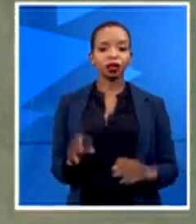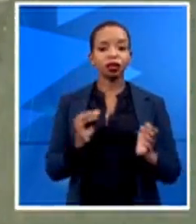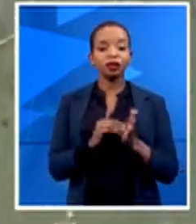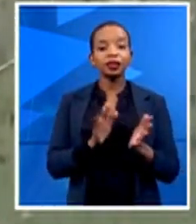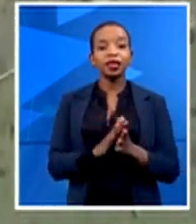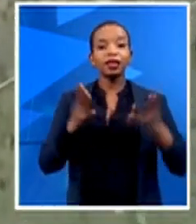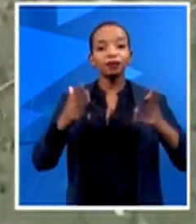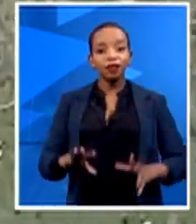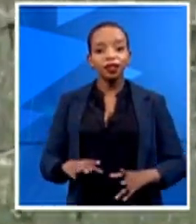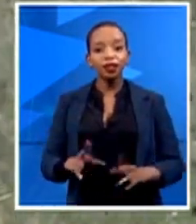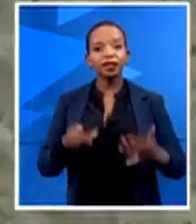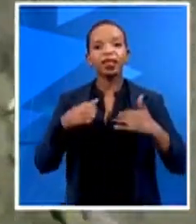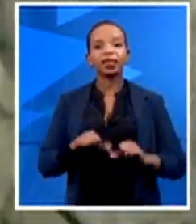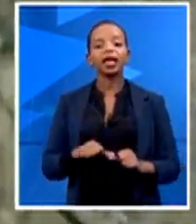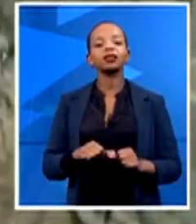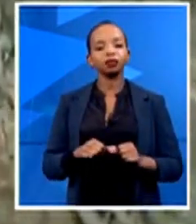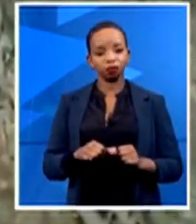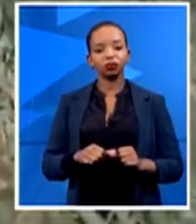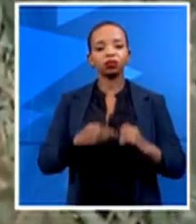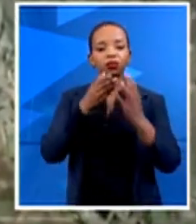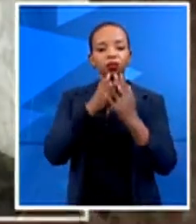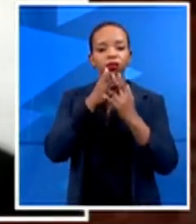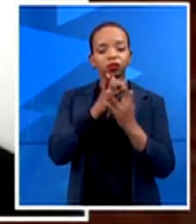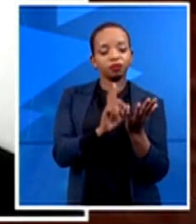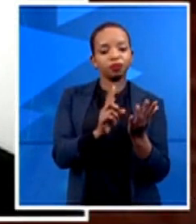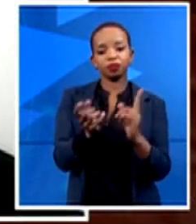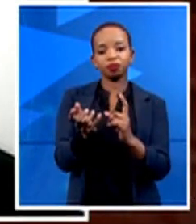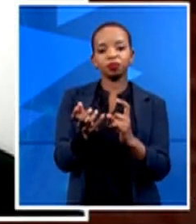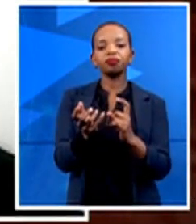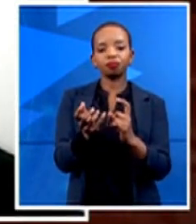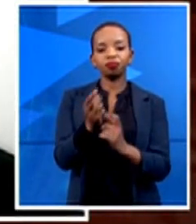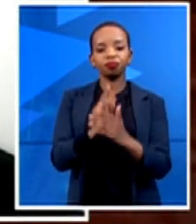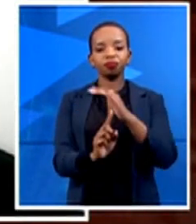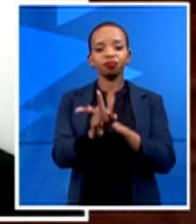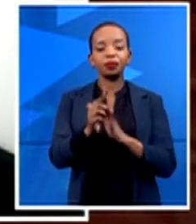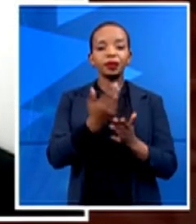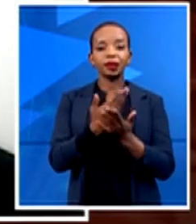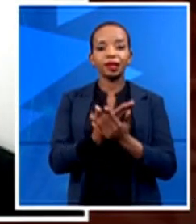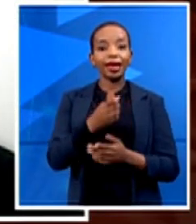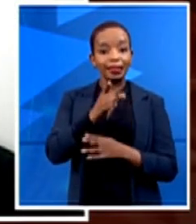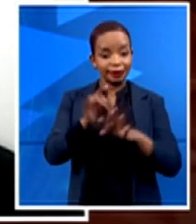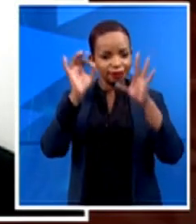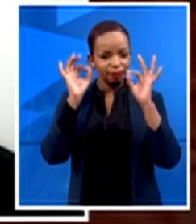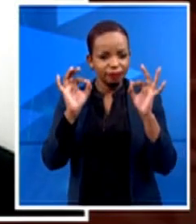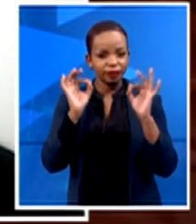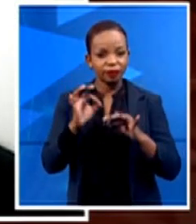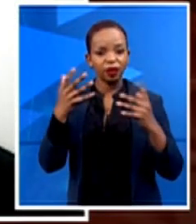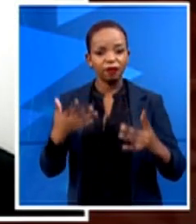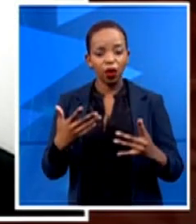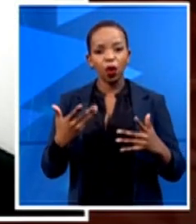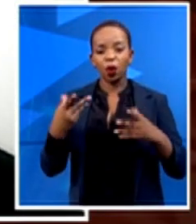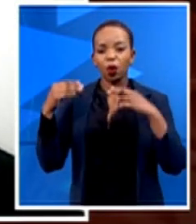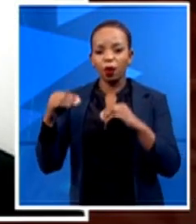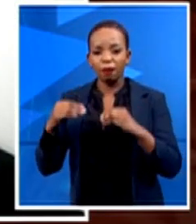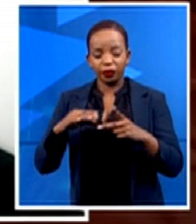access into an environment, which is perfect for corporate banks, you know, casinos as